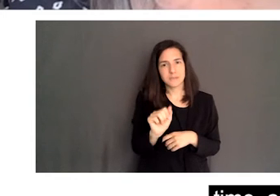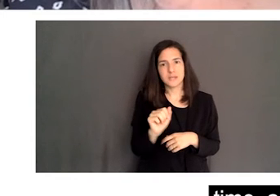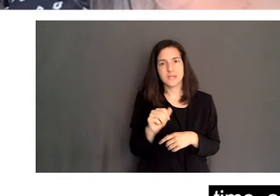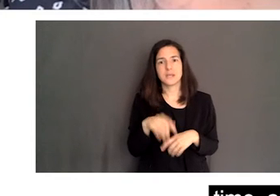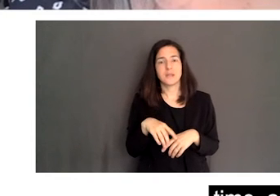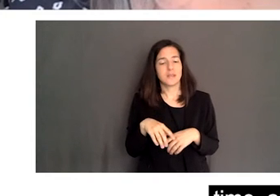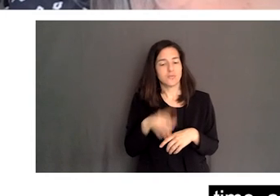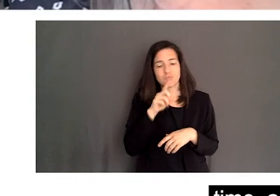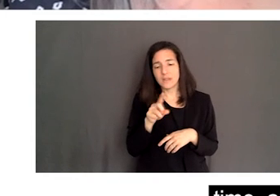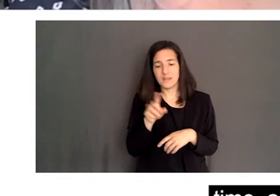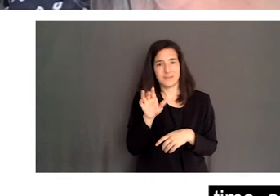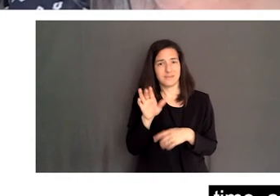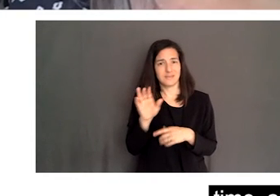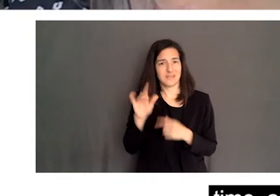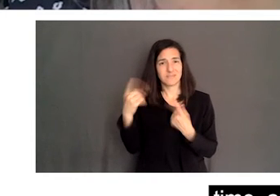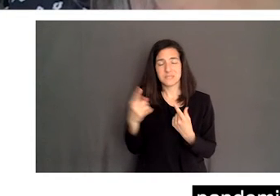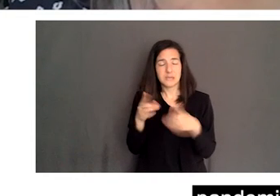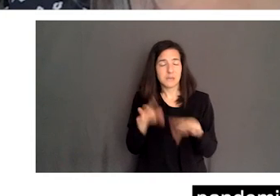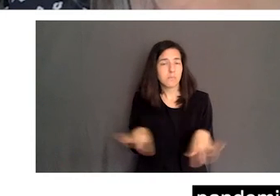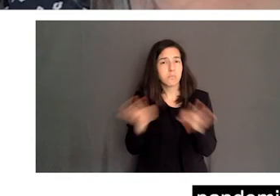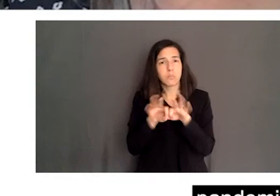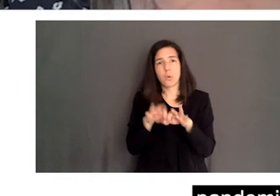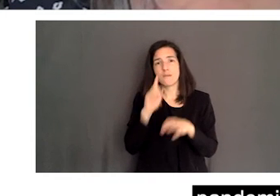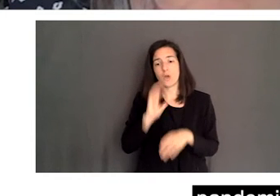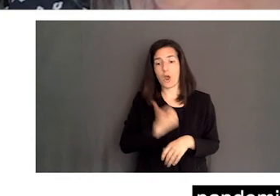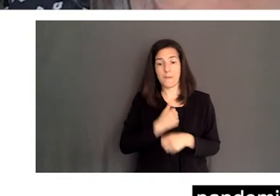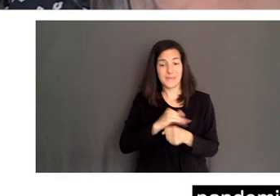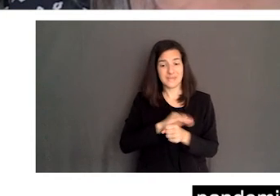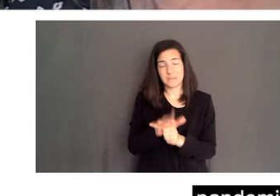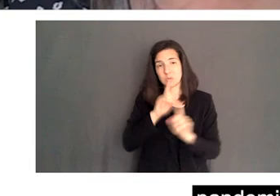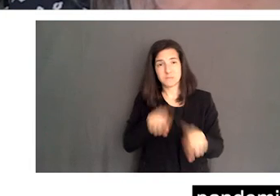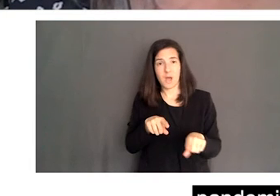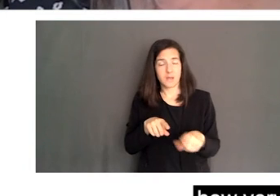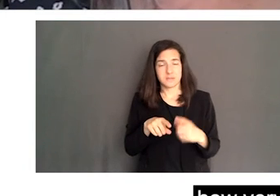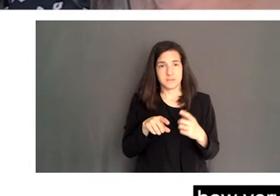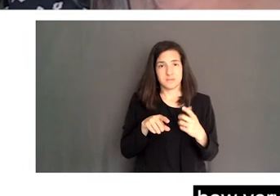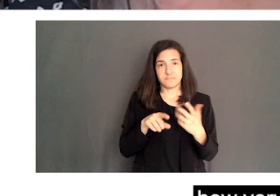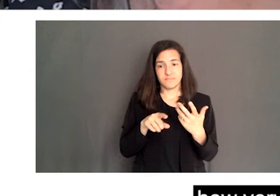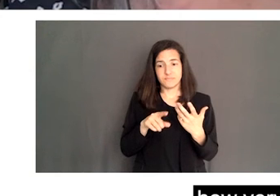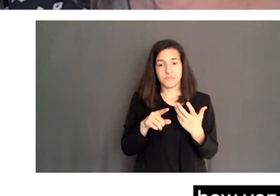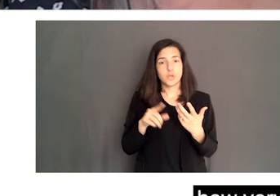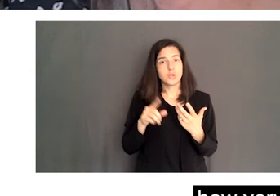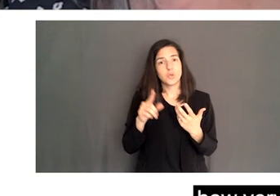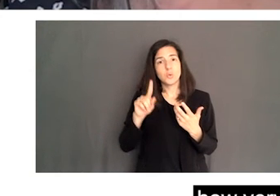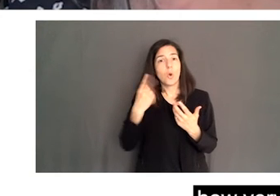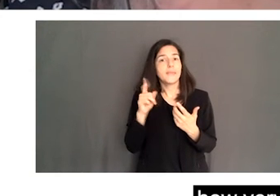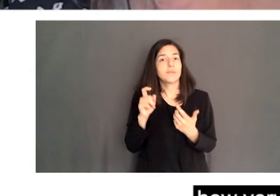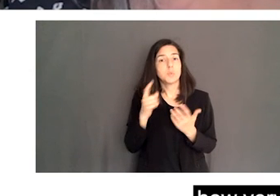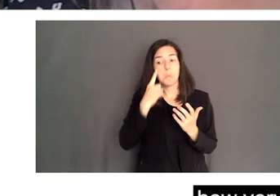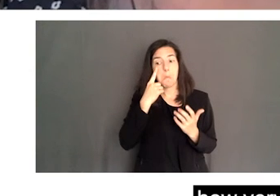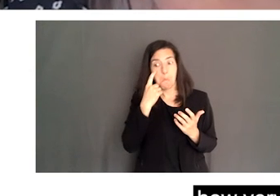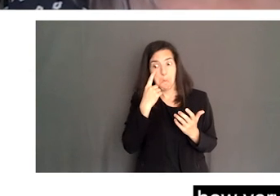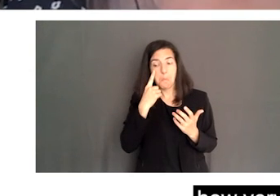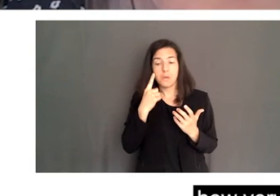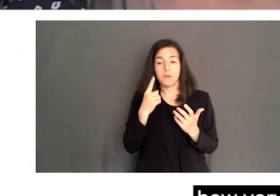and how important it's been in our, in our pandemic response. And you only have to look at how very quickly and